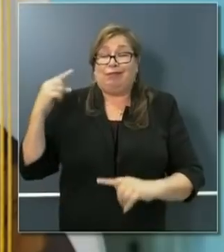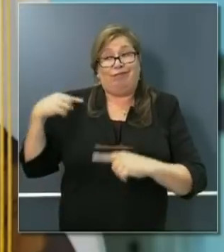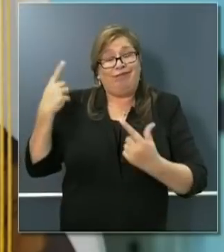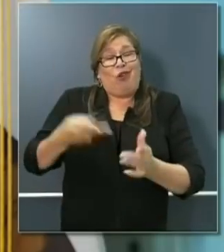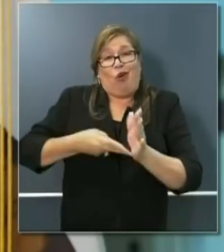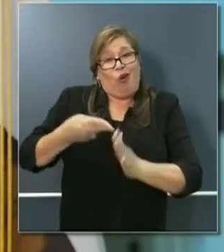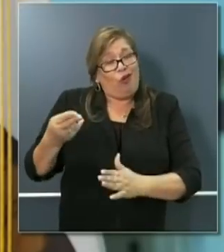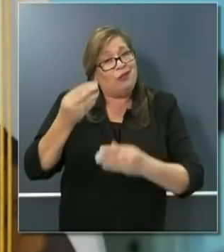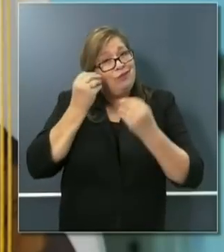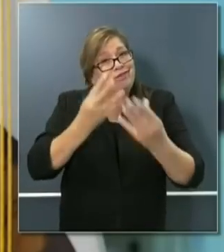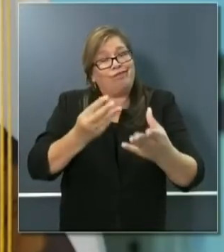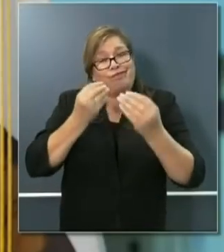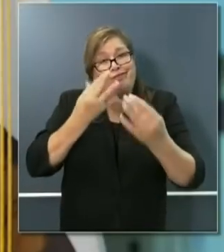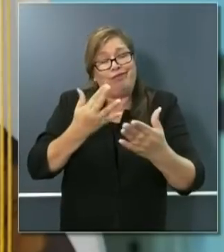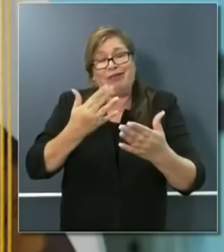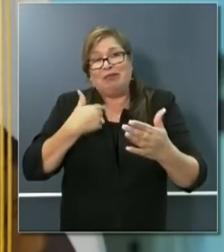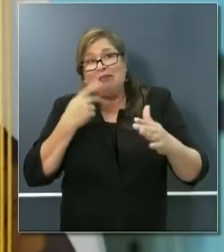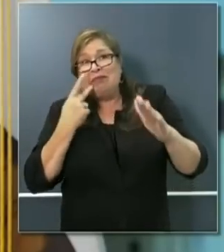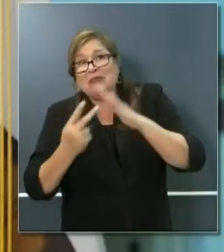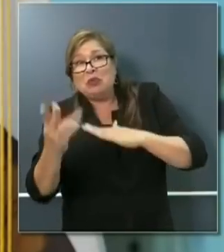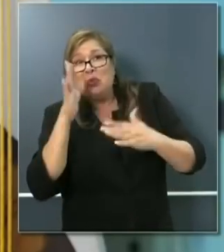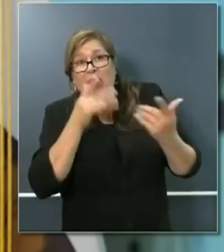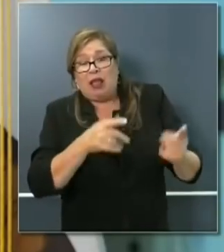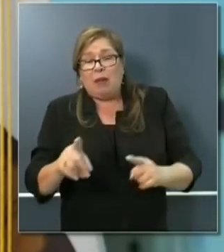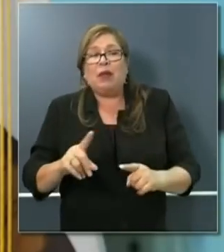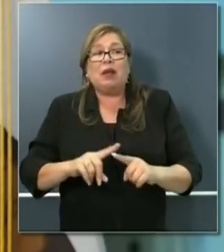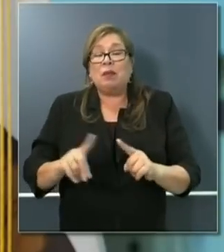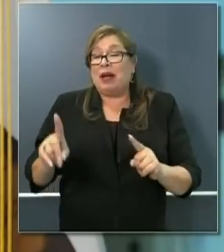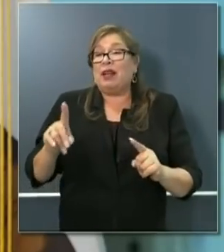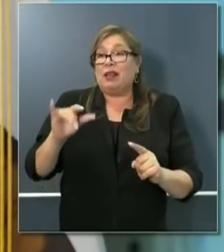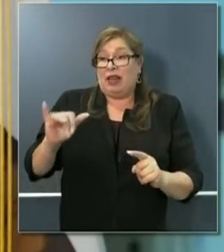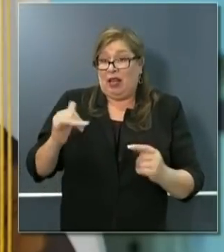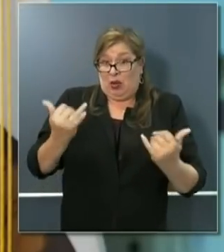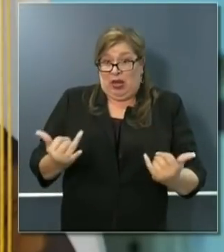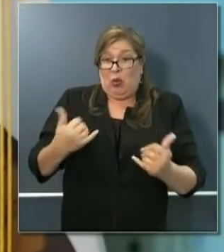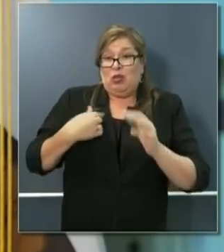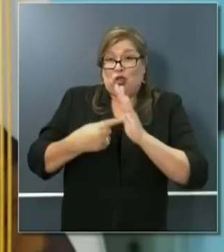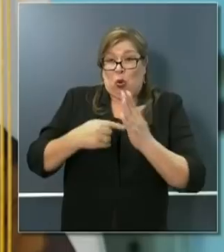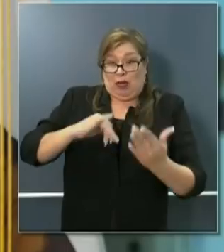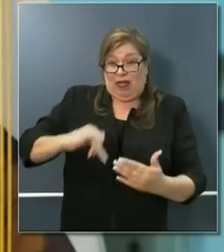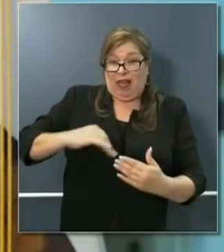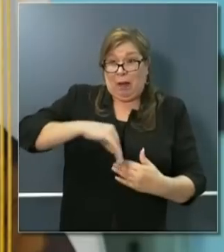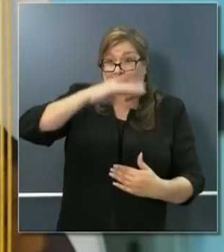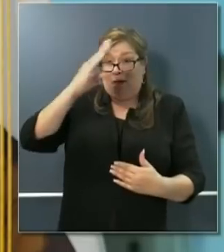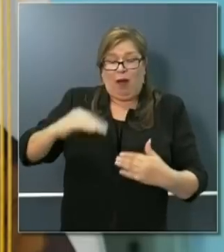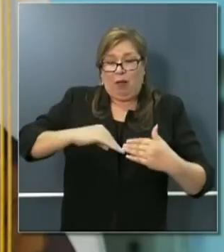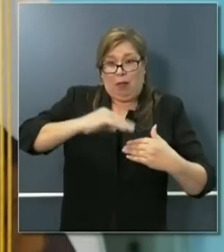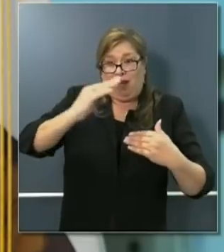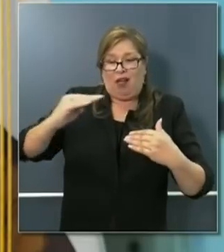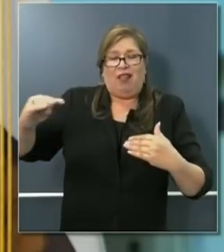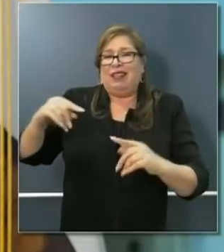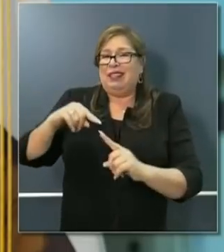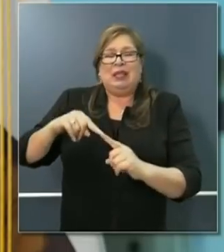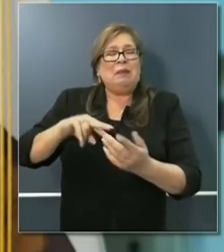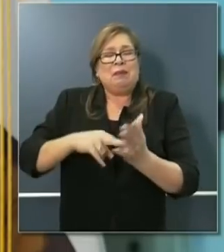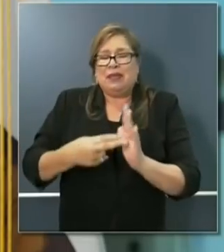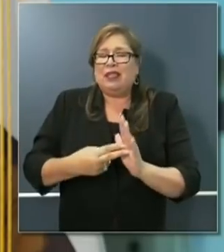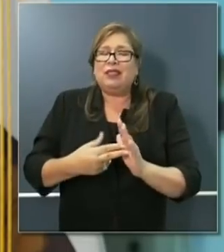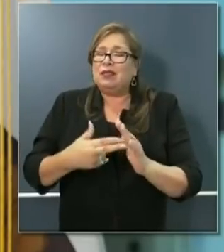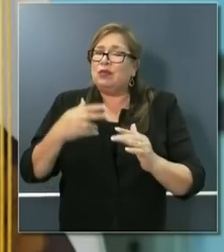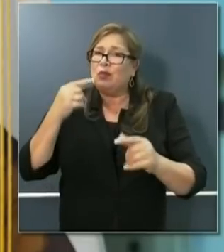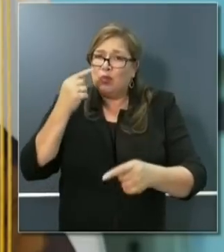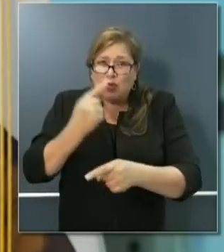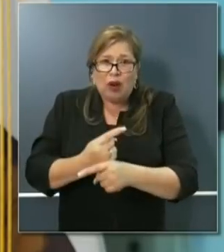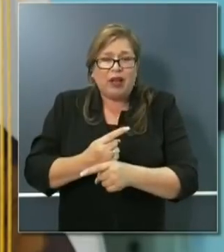weeks now, my belief and my expectation. But I think based on that modeling, it should be clear that the right thing to do for